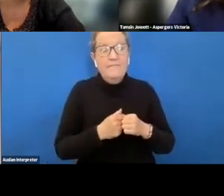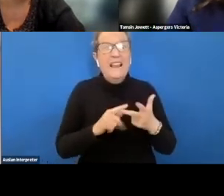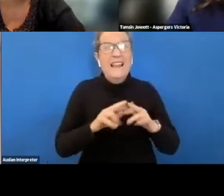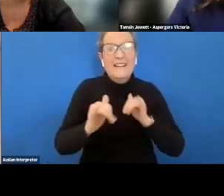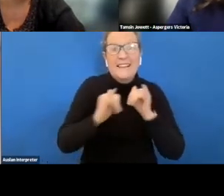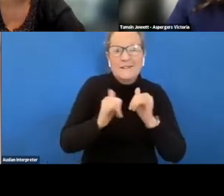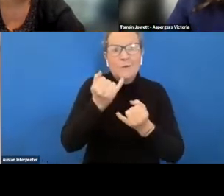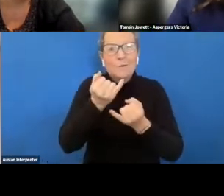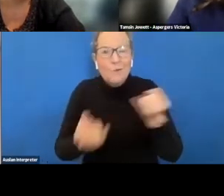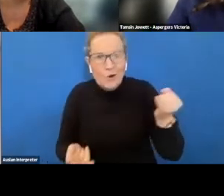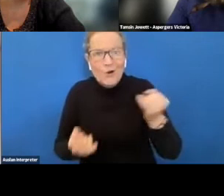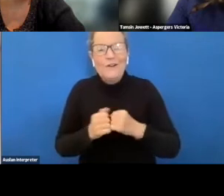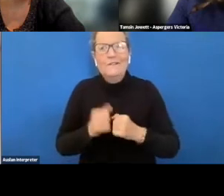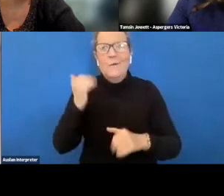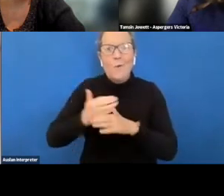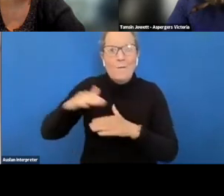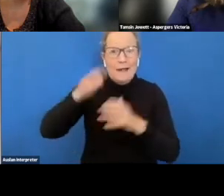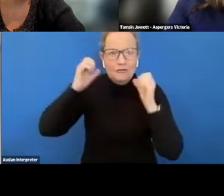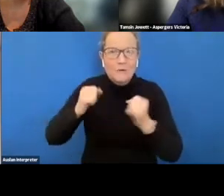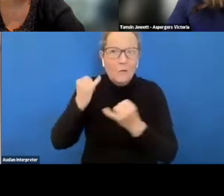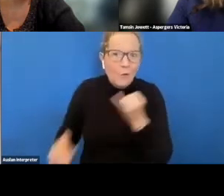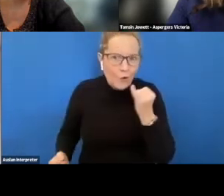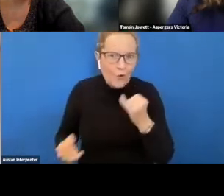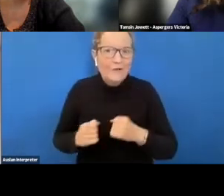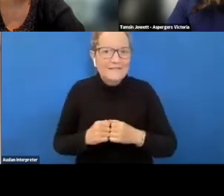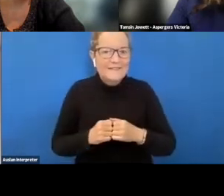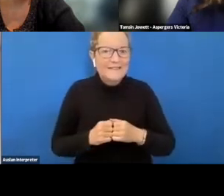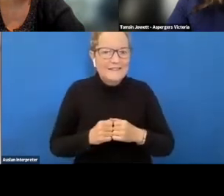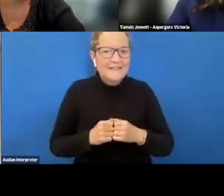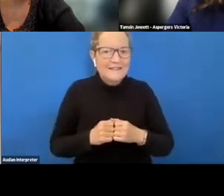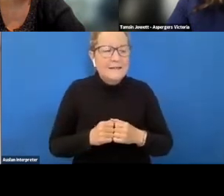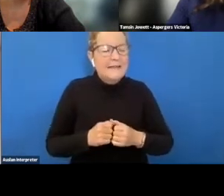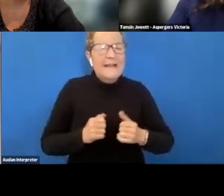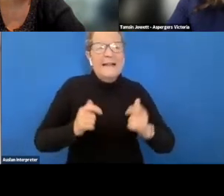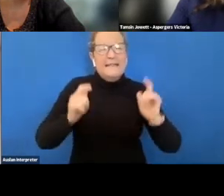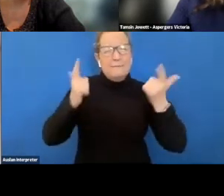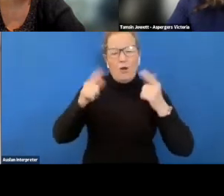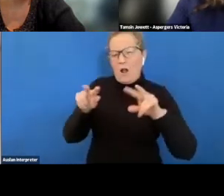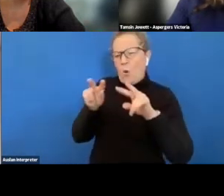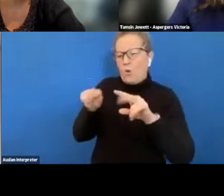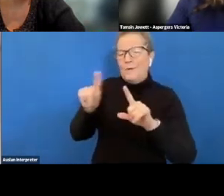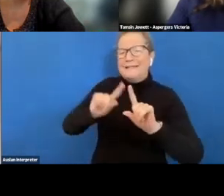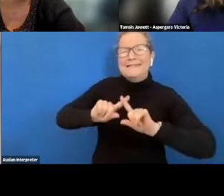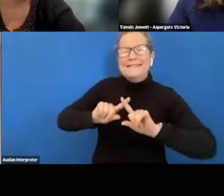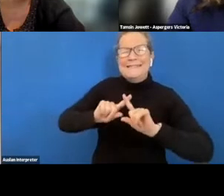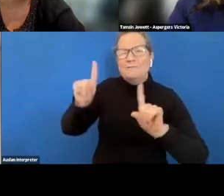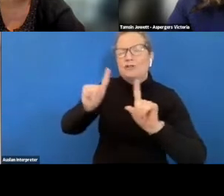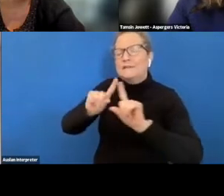well um employers really tend to see the differences differences and what's what's um